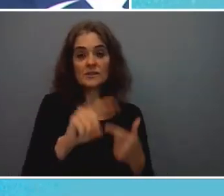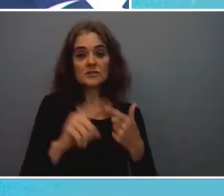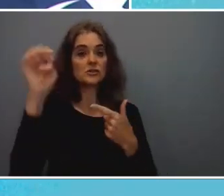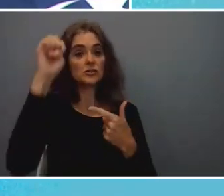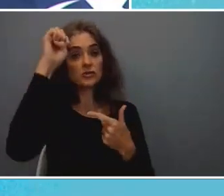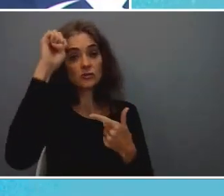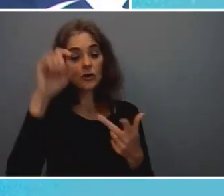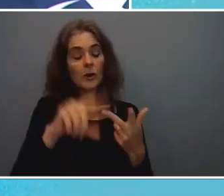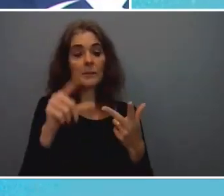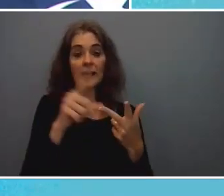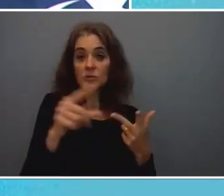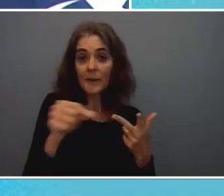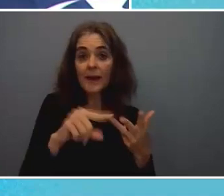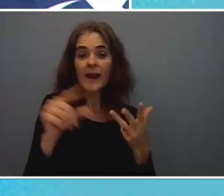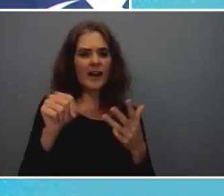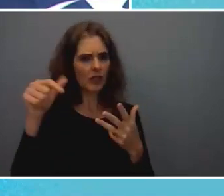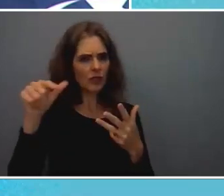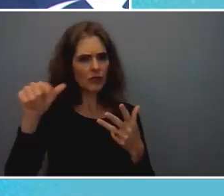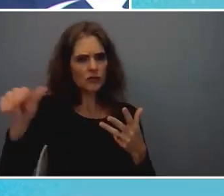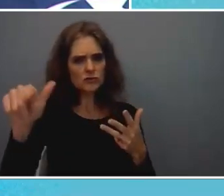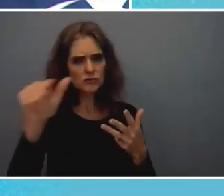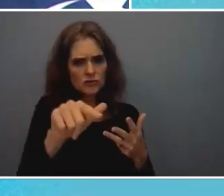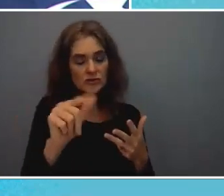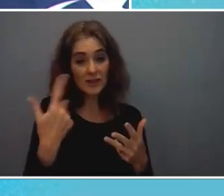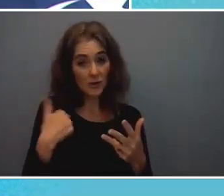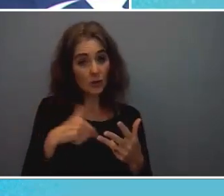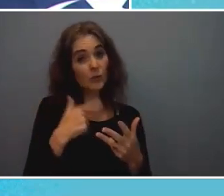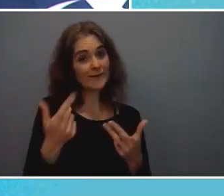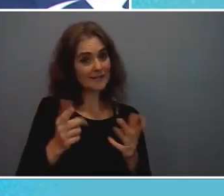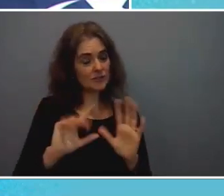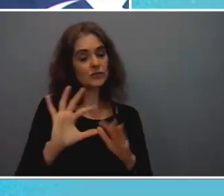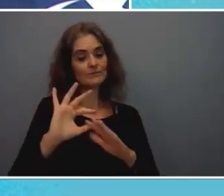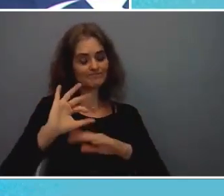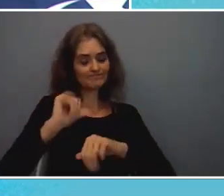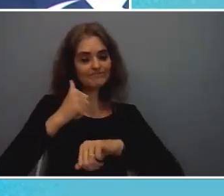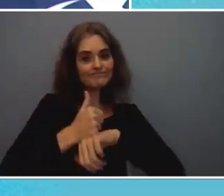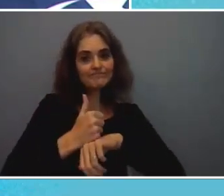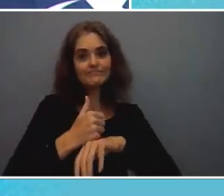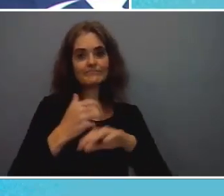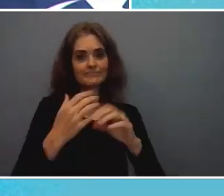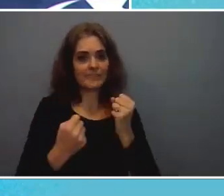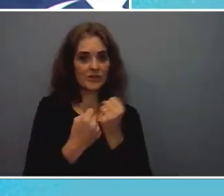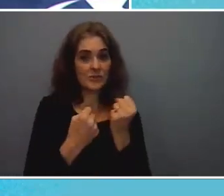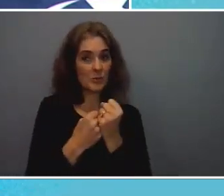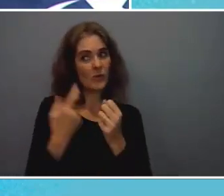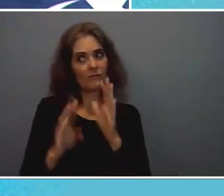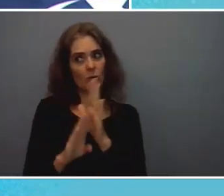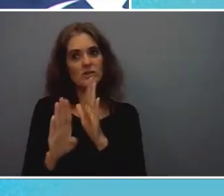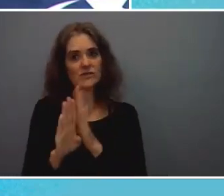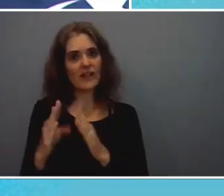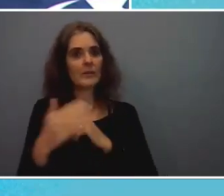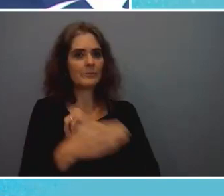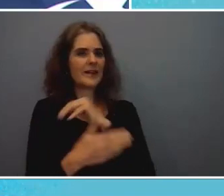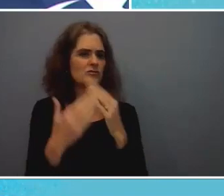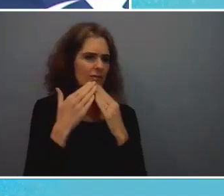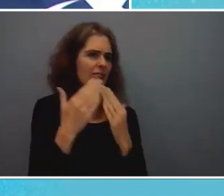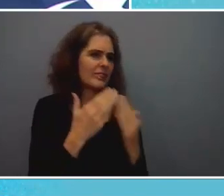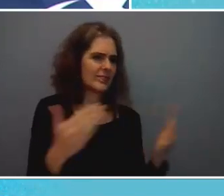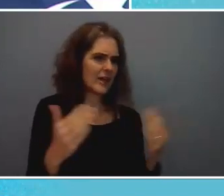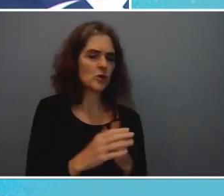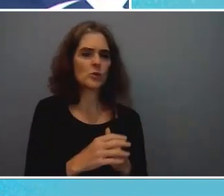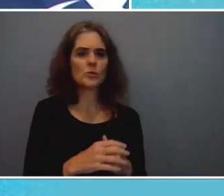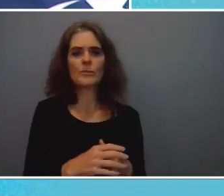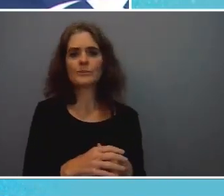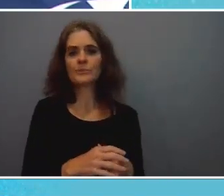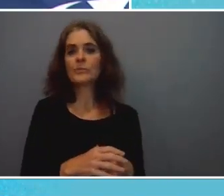but we need to more than double down in terms of support to developing countries thank you thank you mafalda so